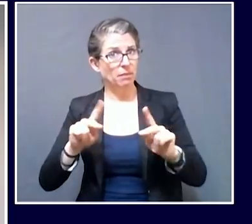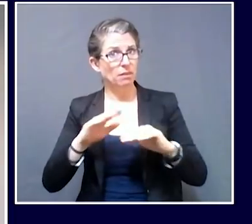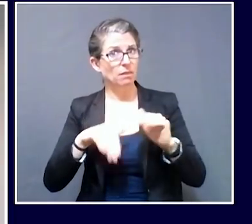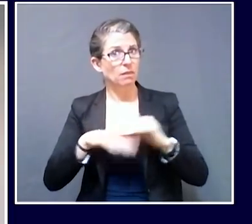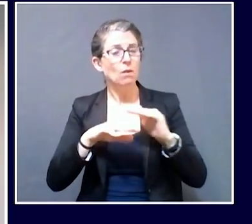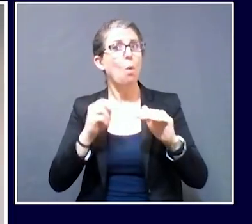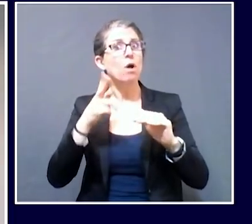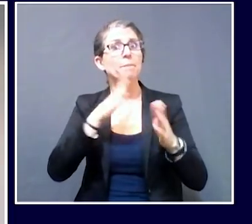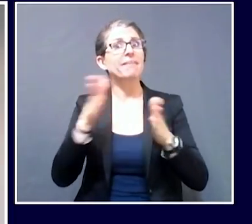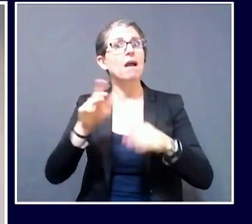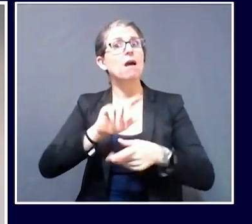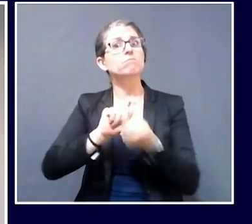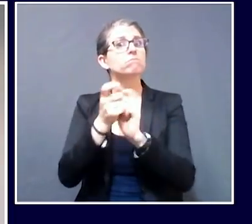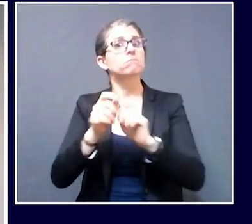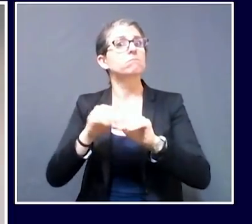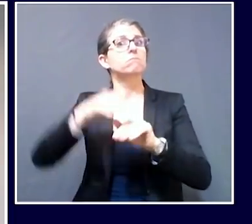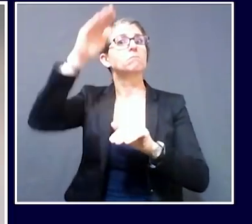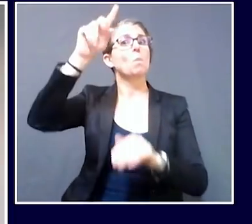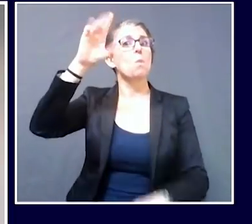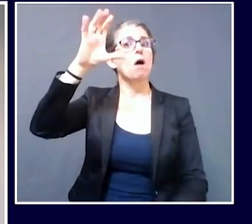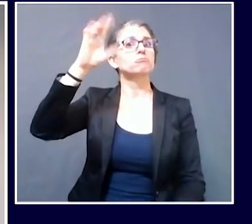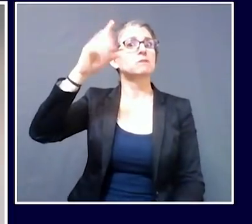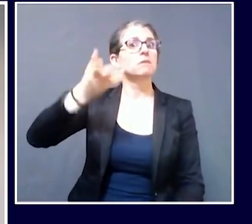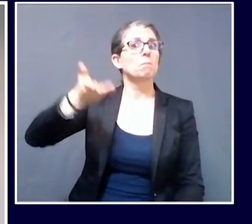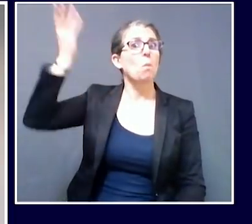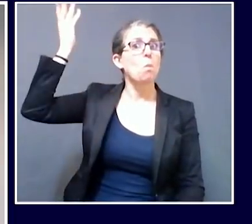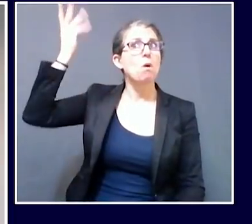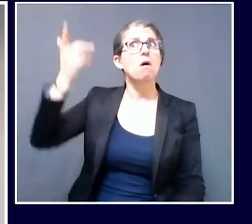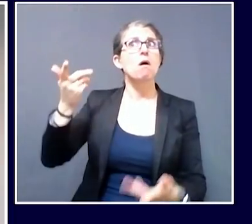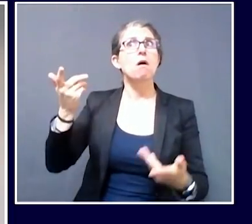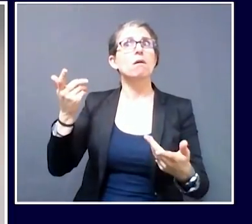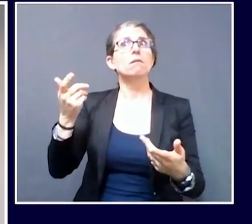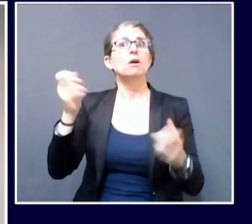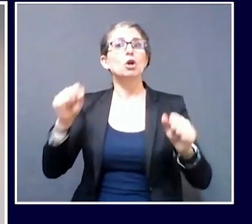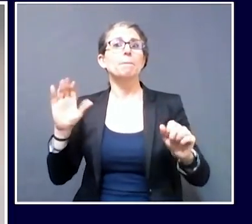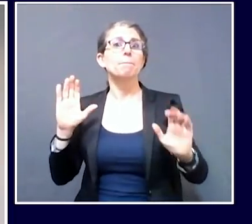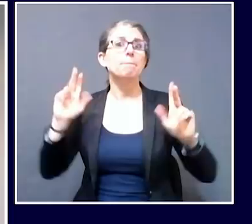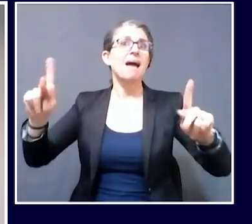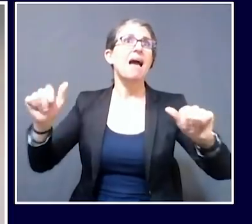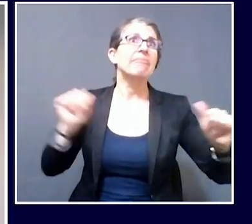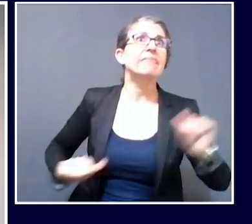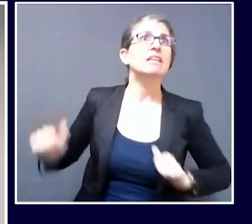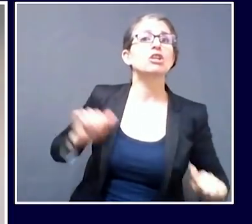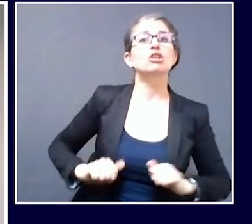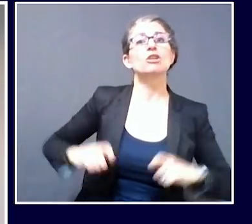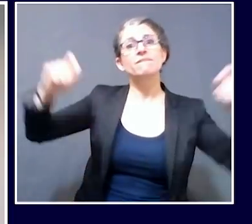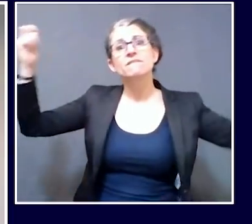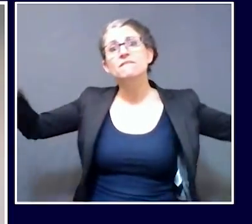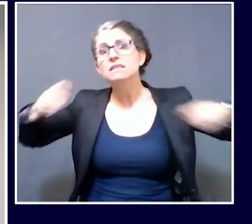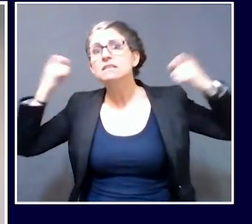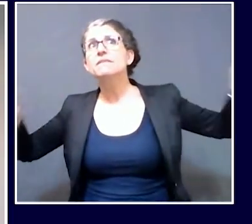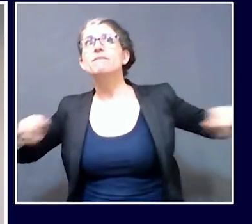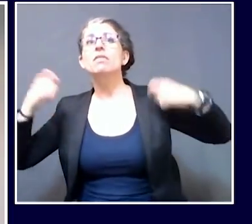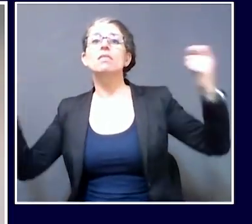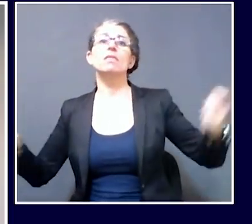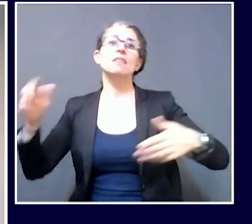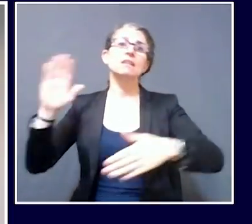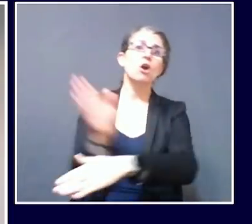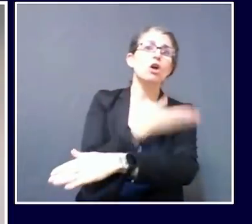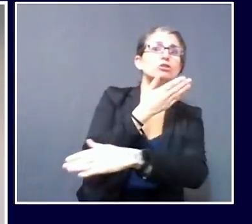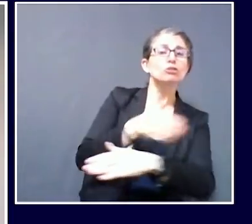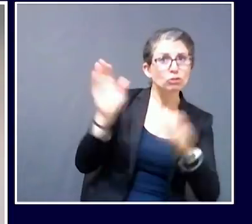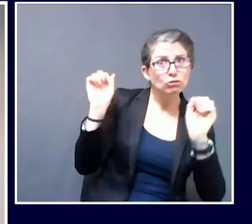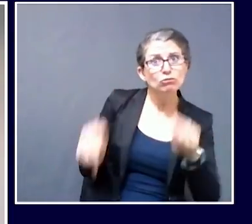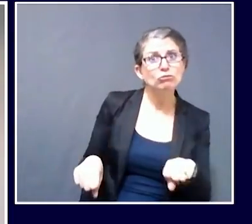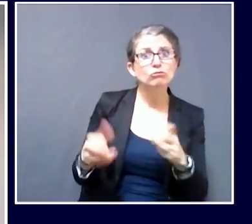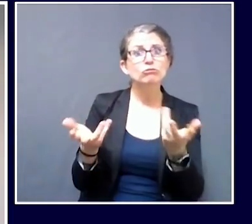distancing, wearing face coverings into the rest of the summer and the fall? So Amy, I can't speculate on what those data